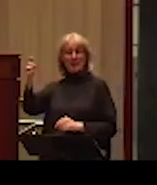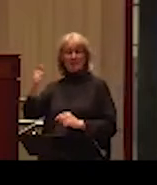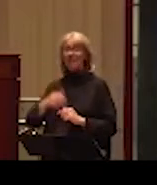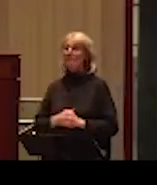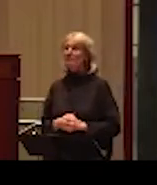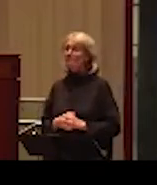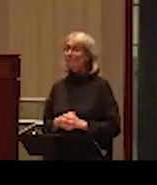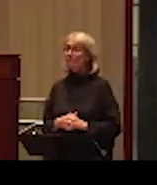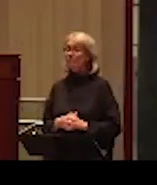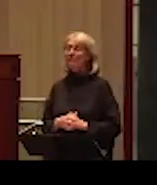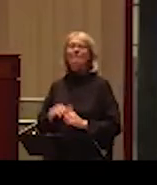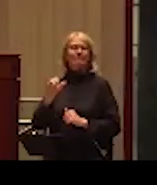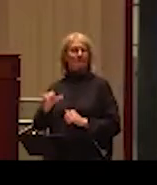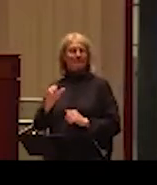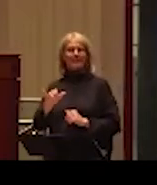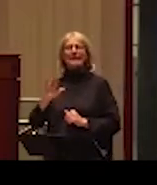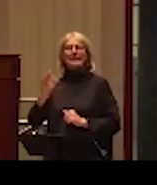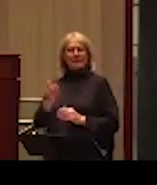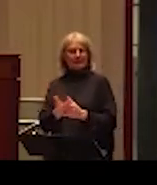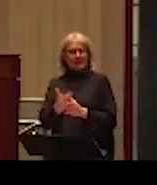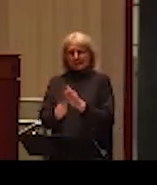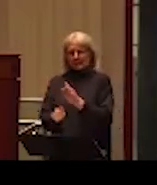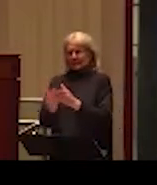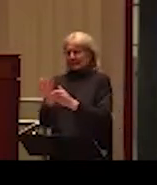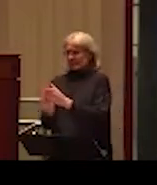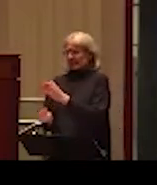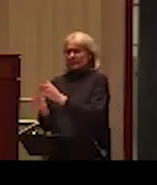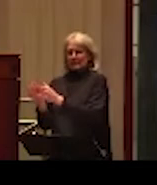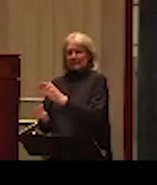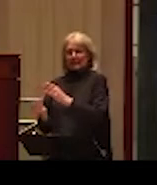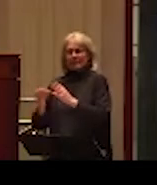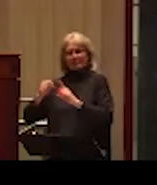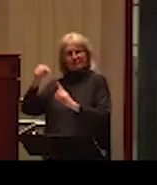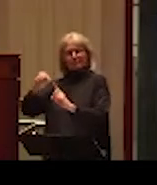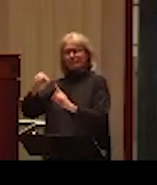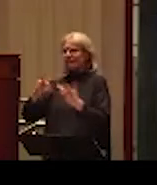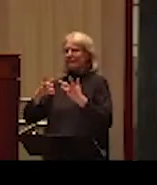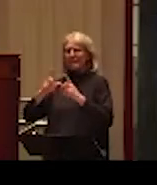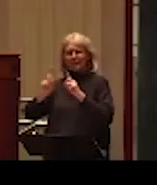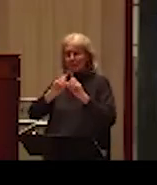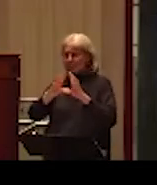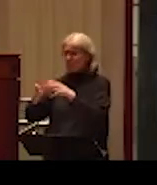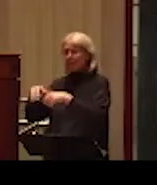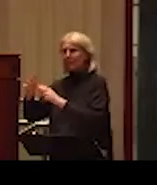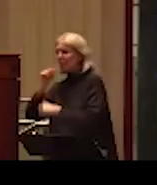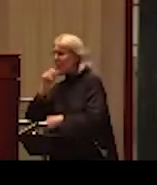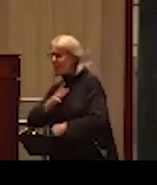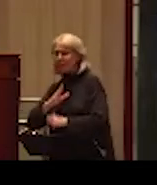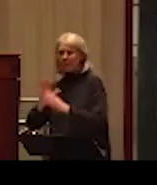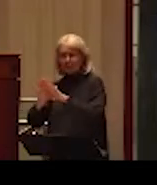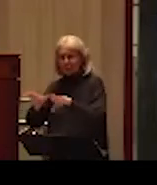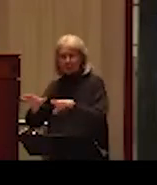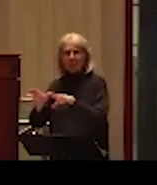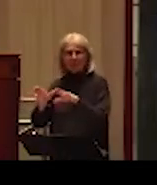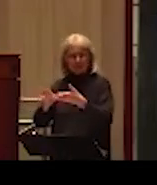we need to look at more victims, at everybody who we see suffering. The data